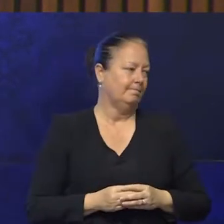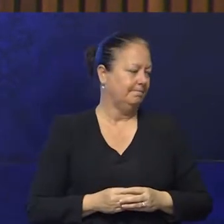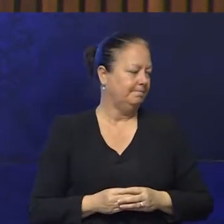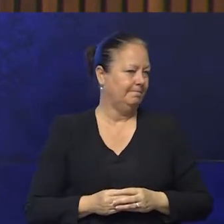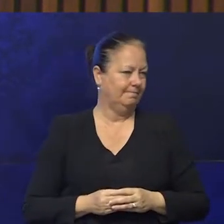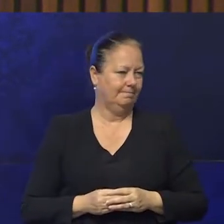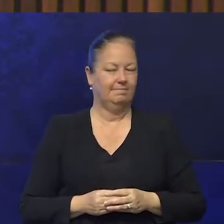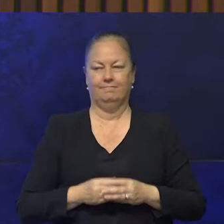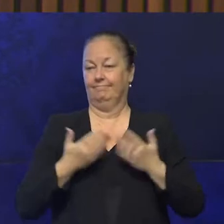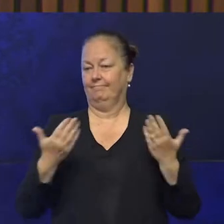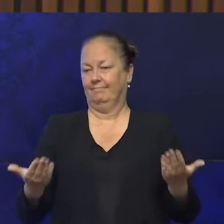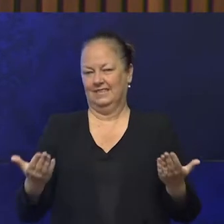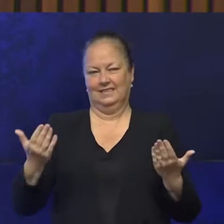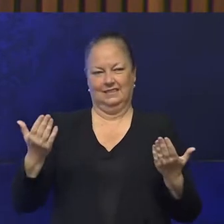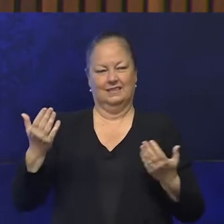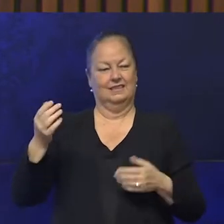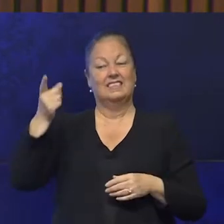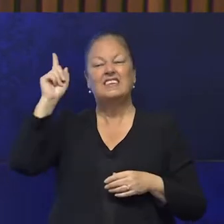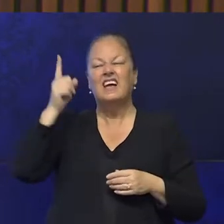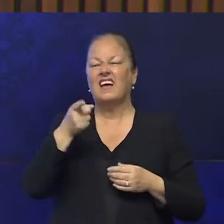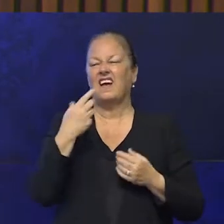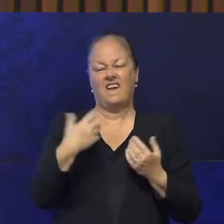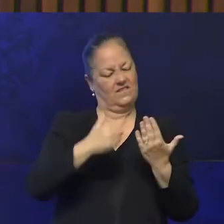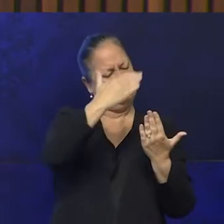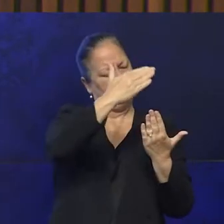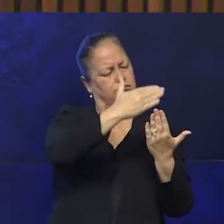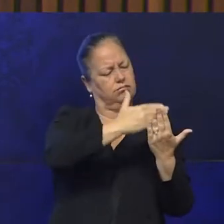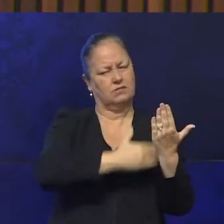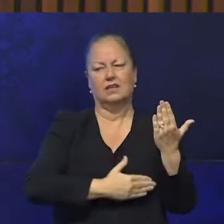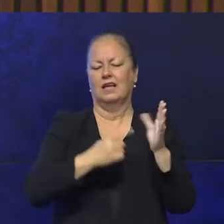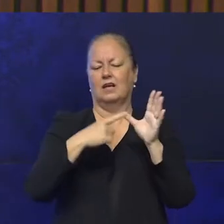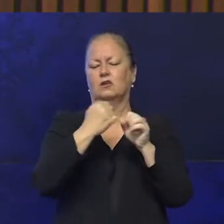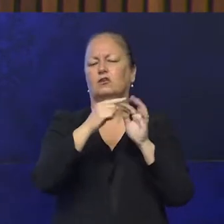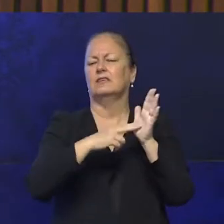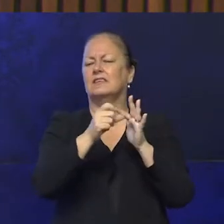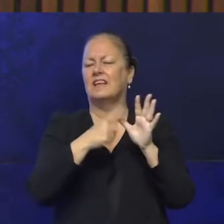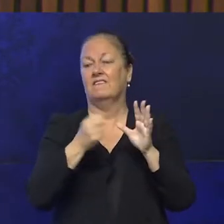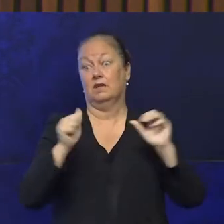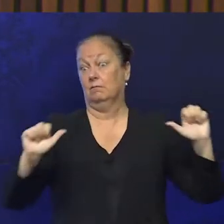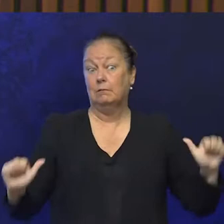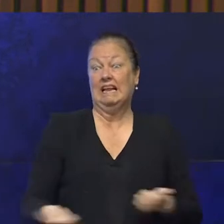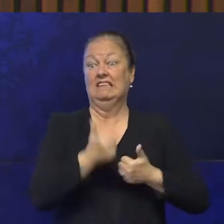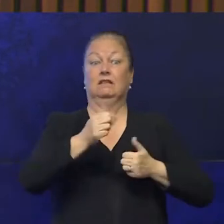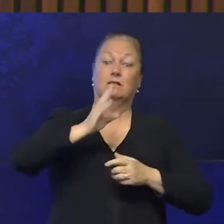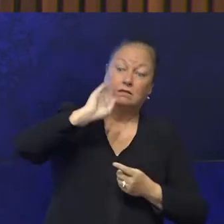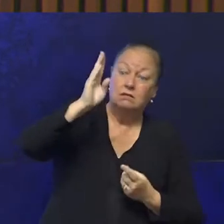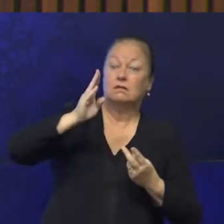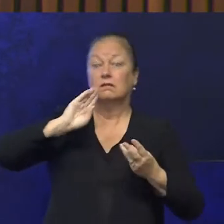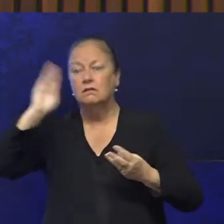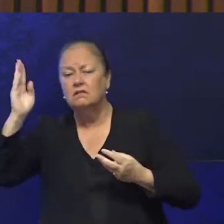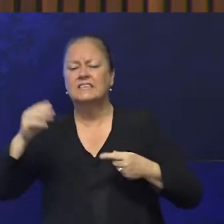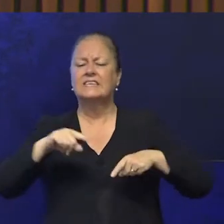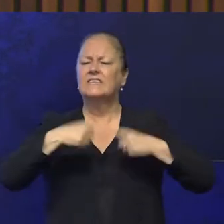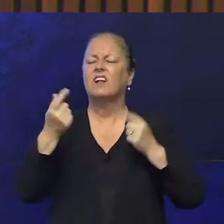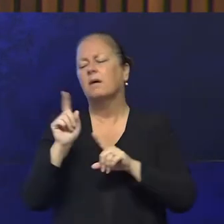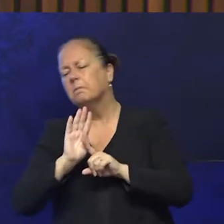today the agenda is packed full of exciting presentations and perspectives. And I look